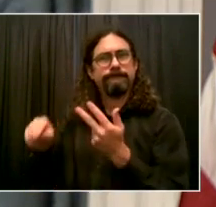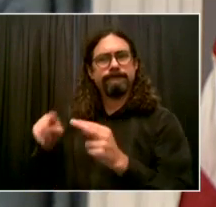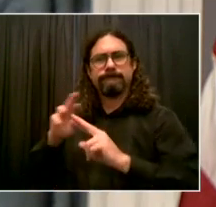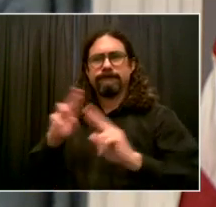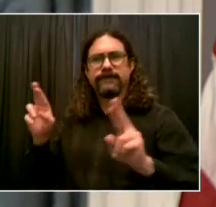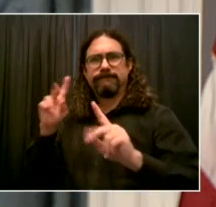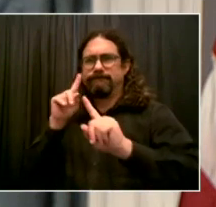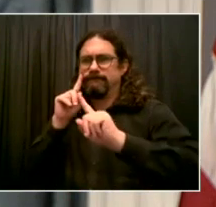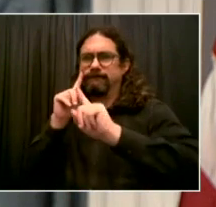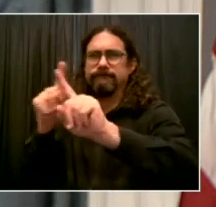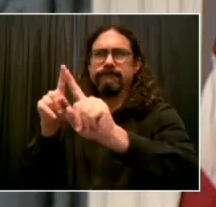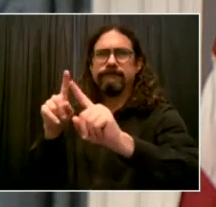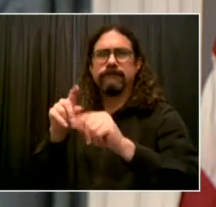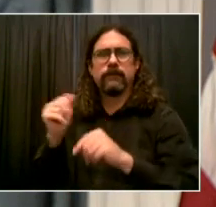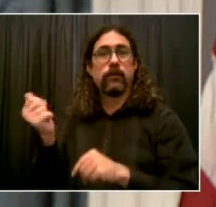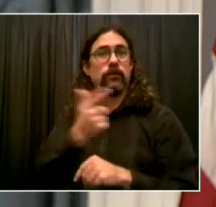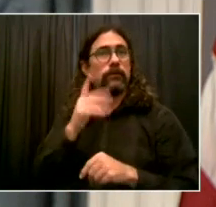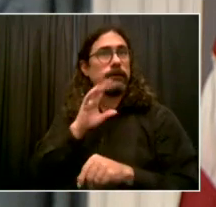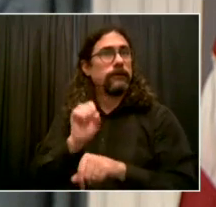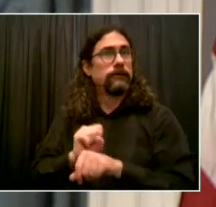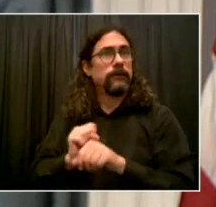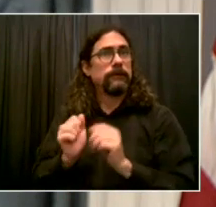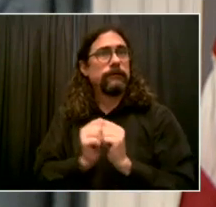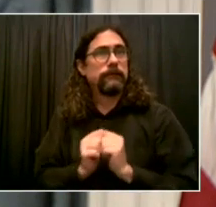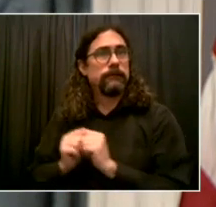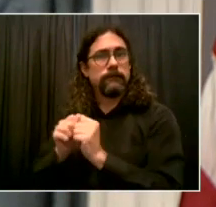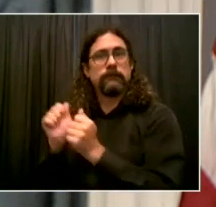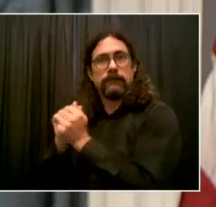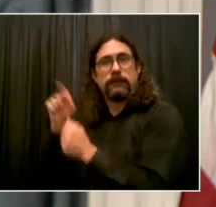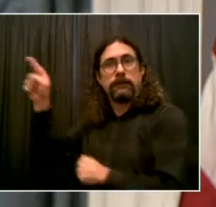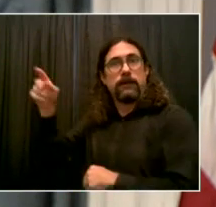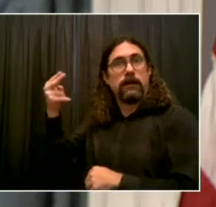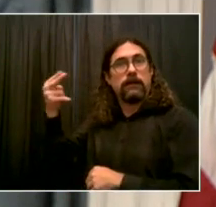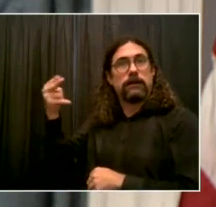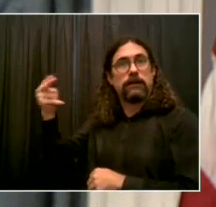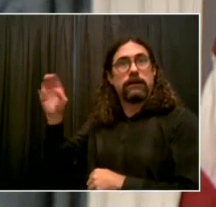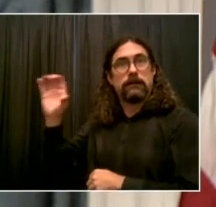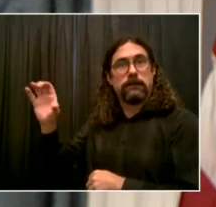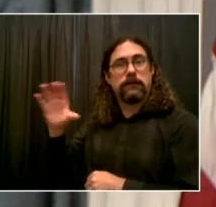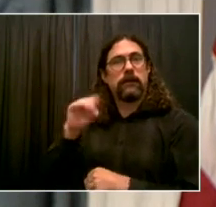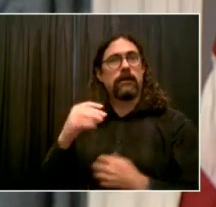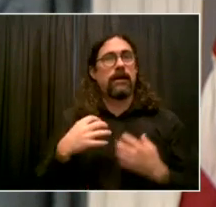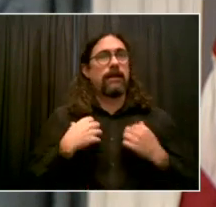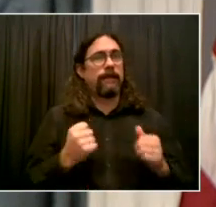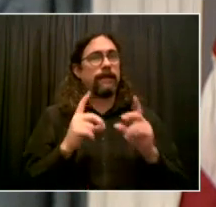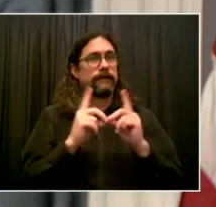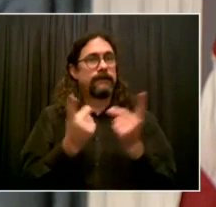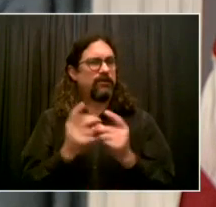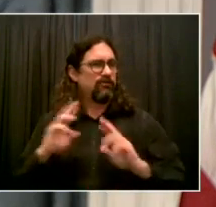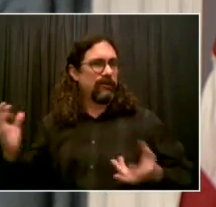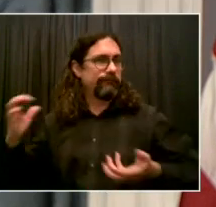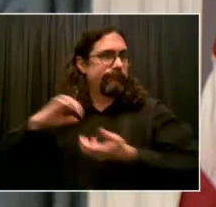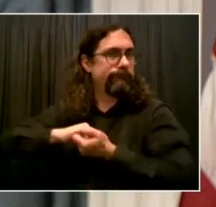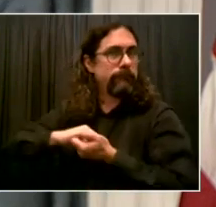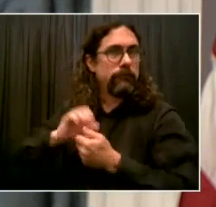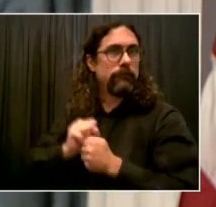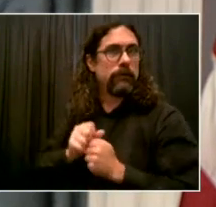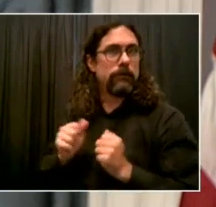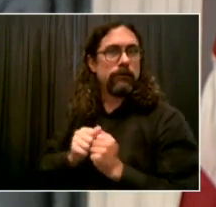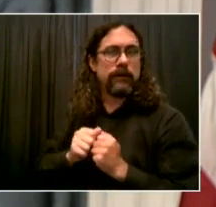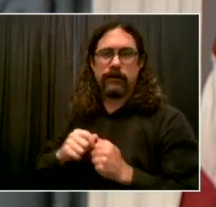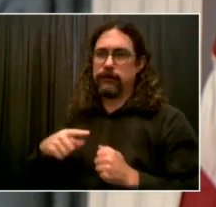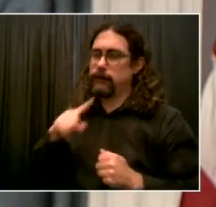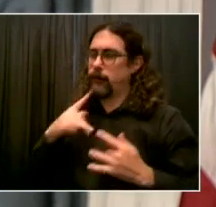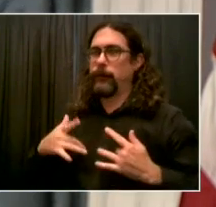side by side, is well equipped to integrate this important workforce. We're so excited to collaborate and create the foundation for a